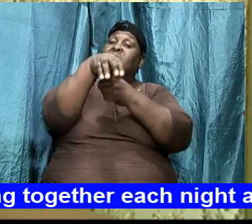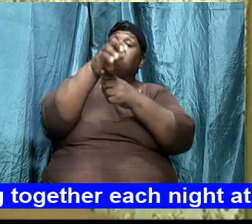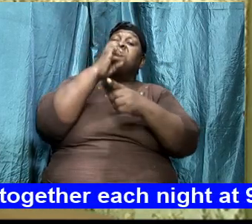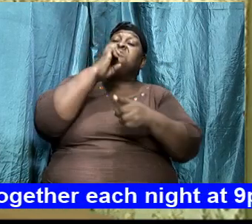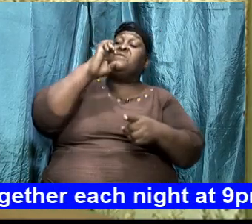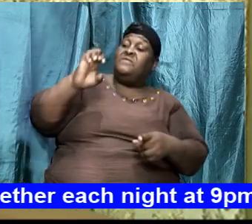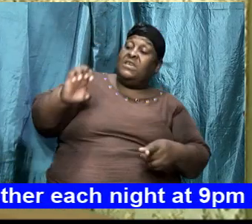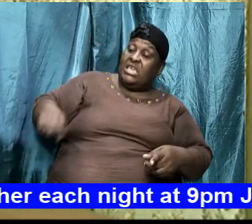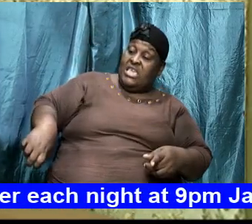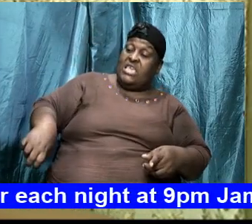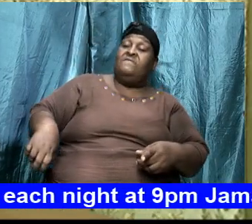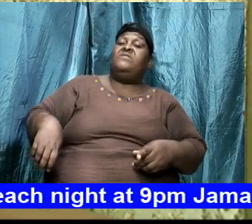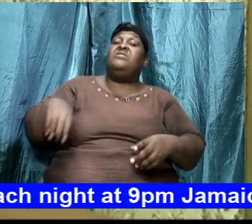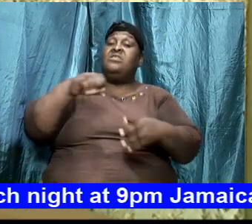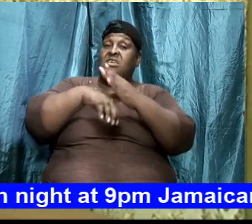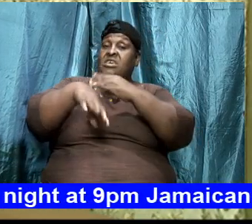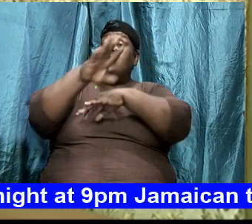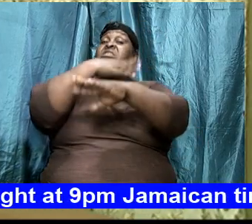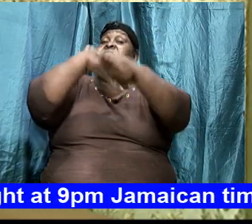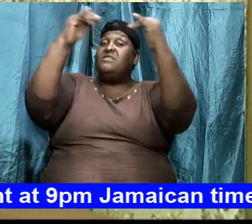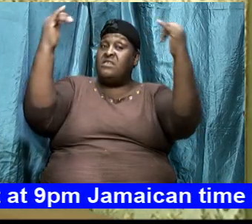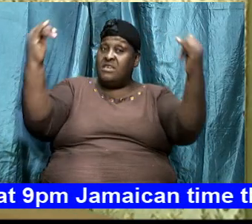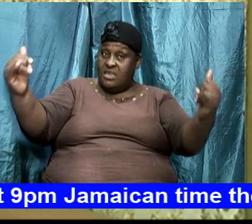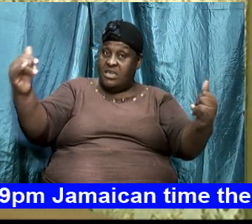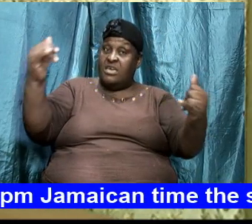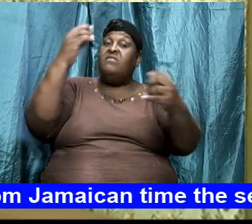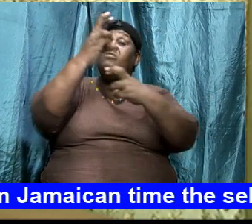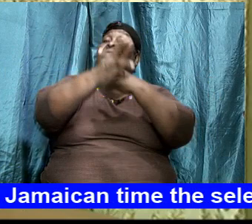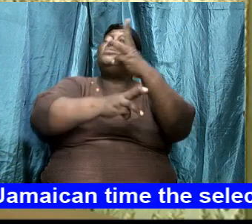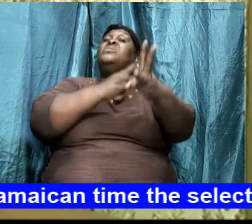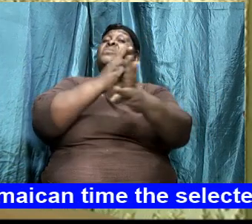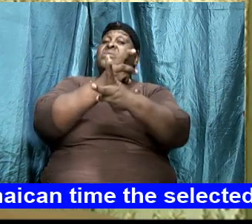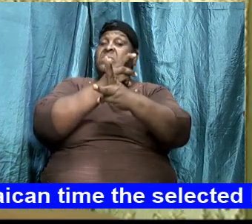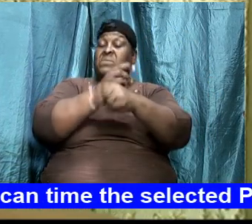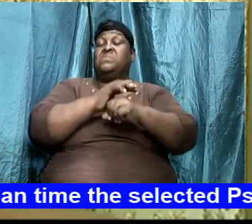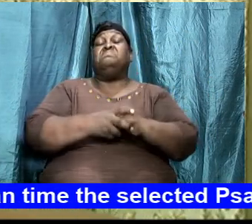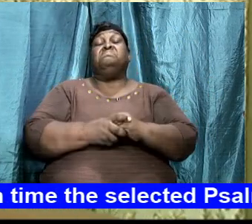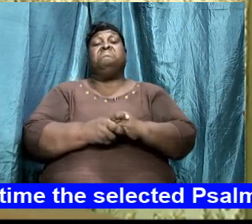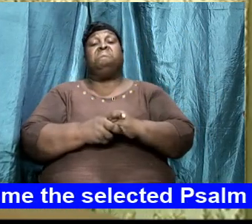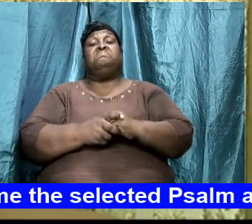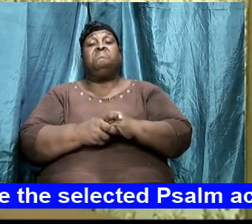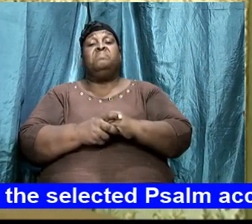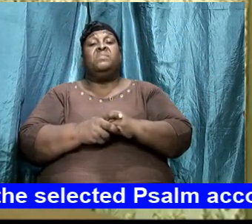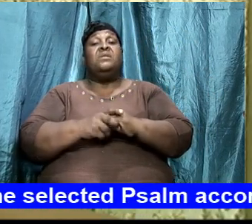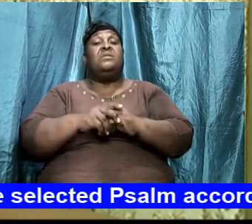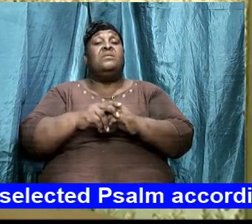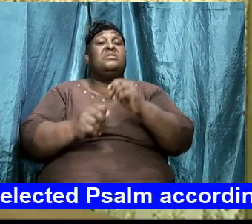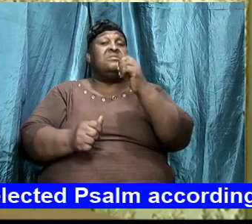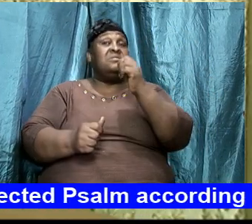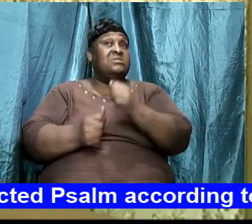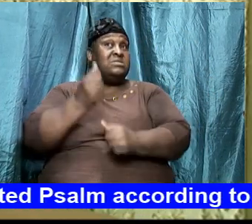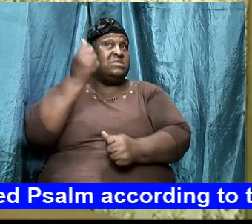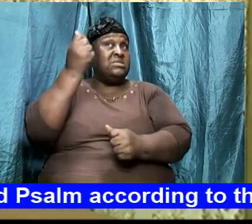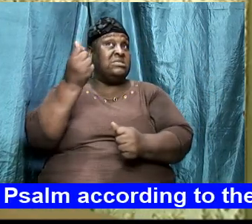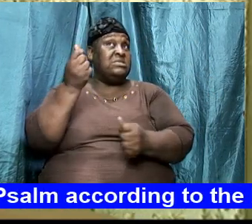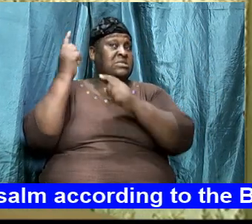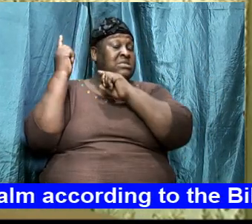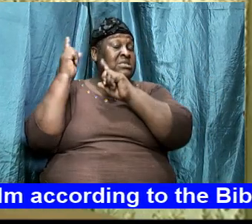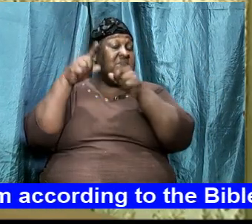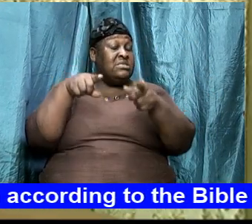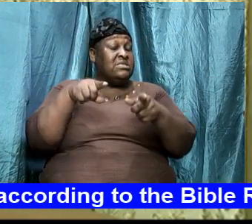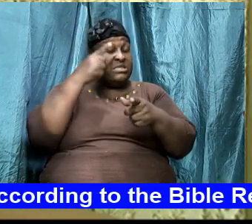in the heavenly realms since the believers are engaged in an